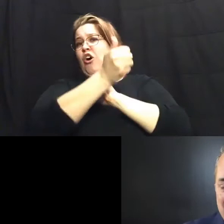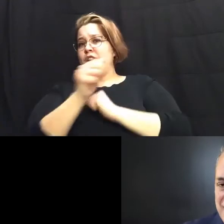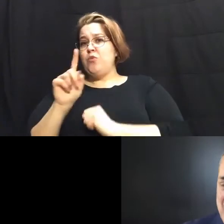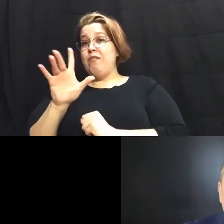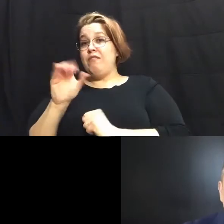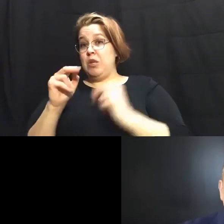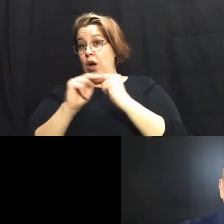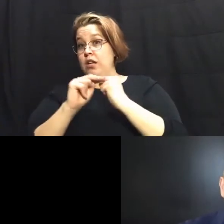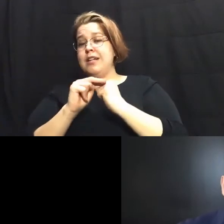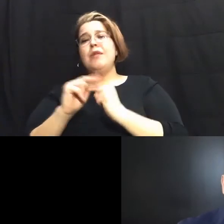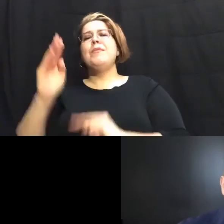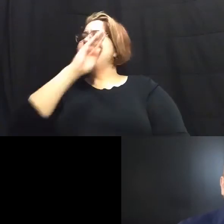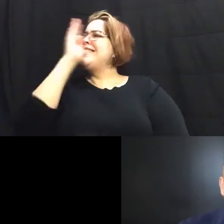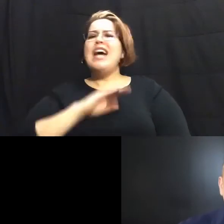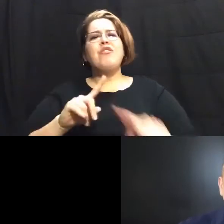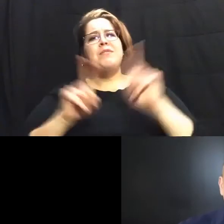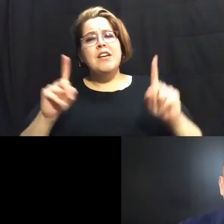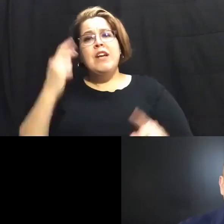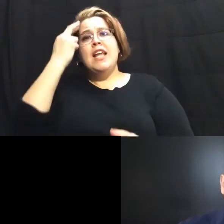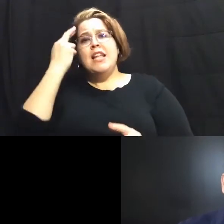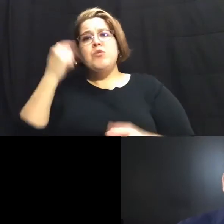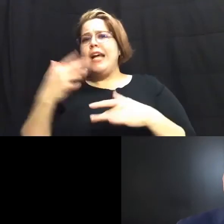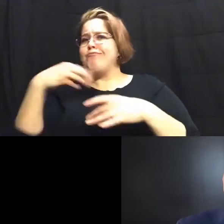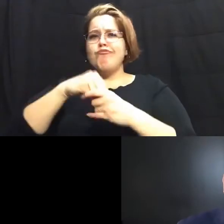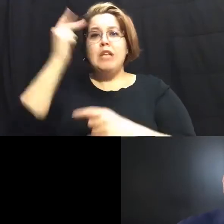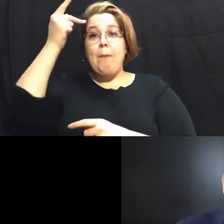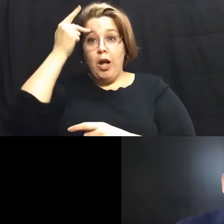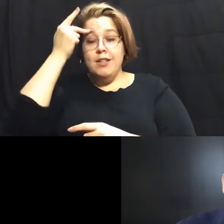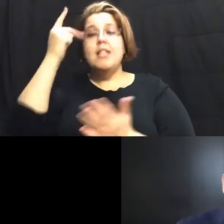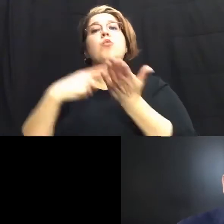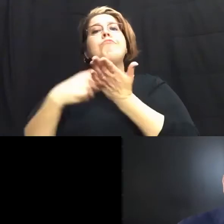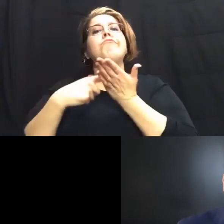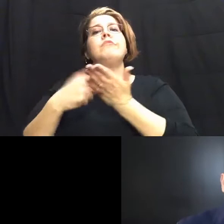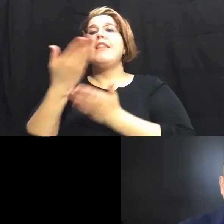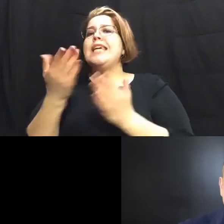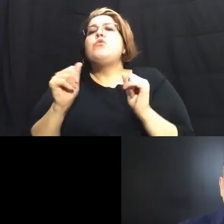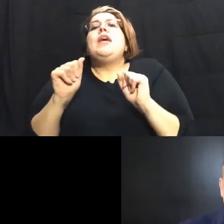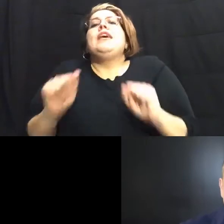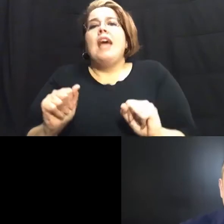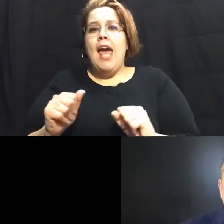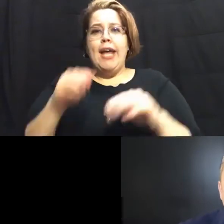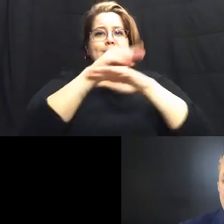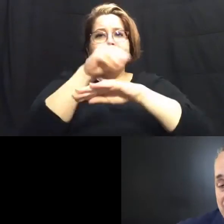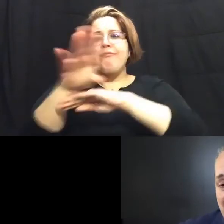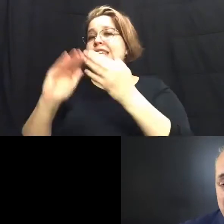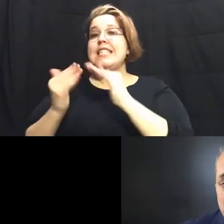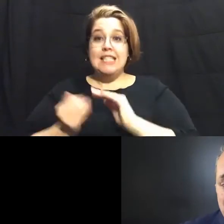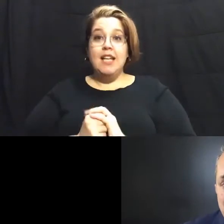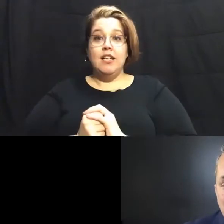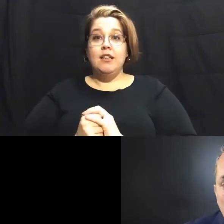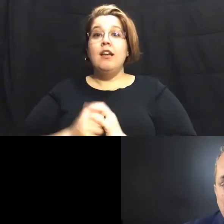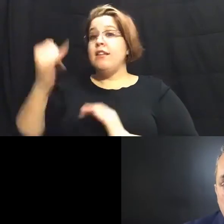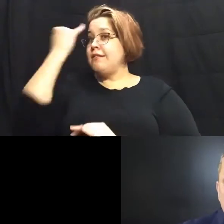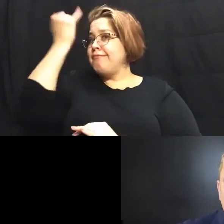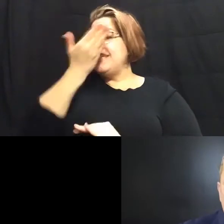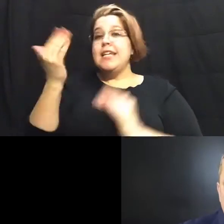but it's never been any different that's why i got into politics in the first place was to talk about the things we can do across an entire city and that's the ideas and things